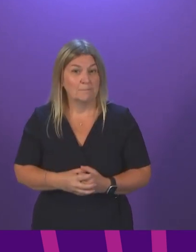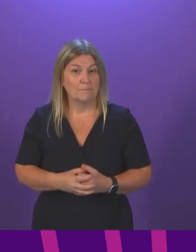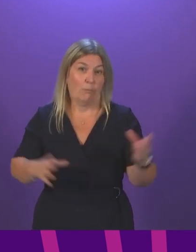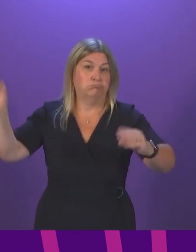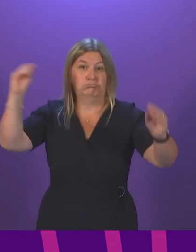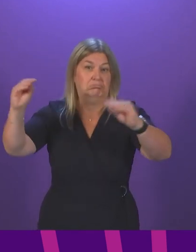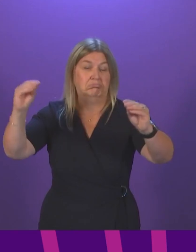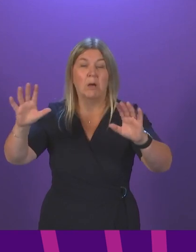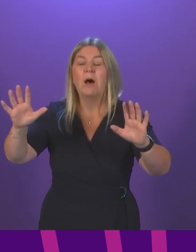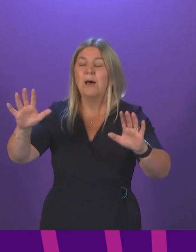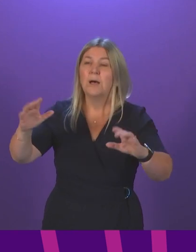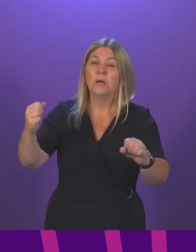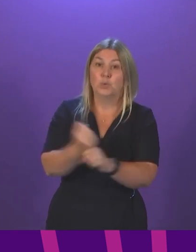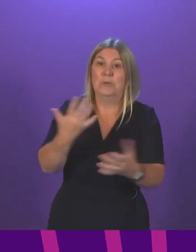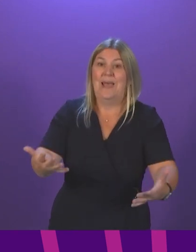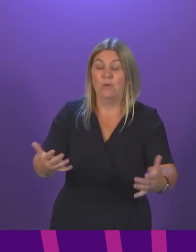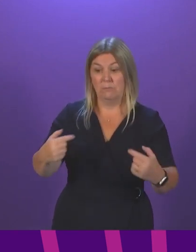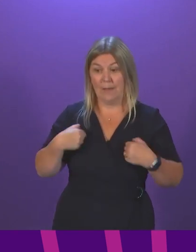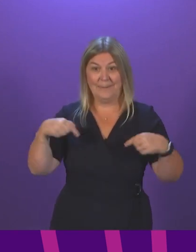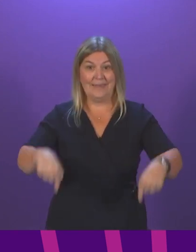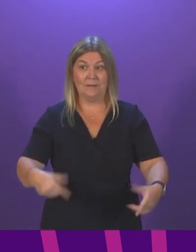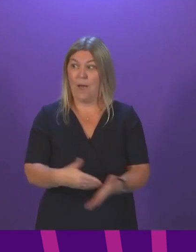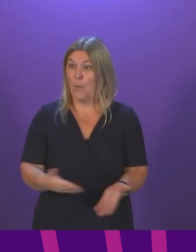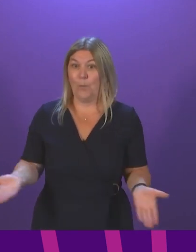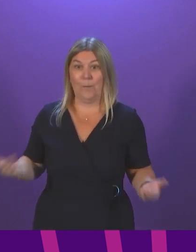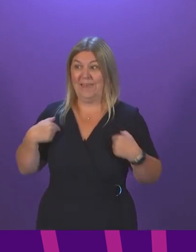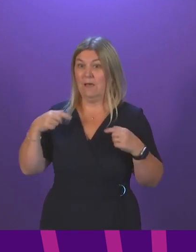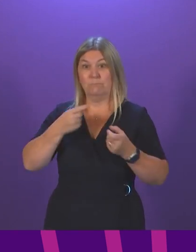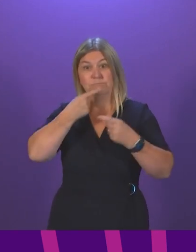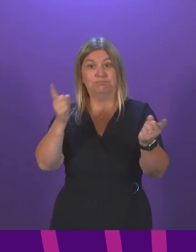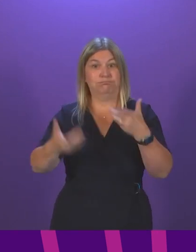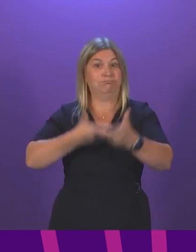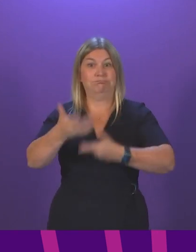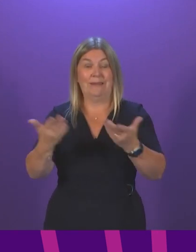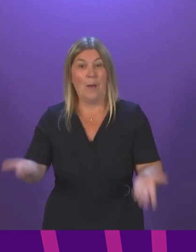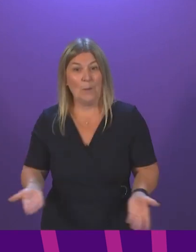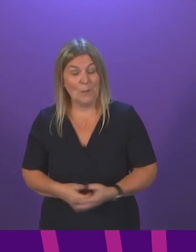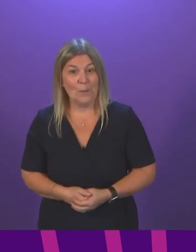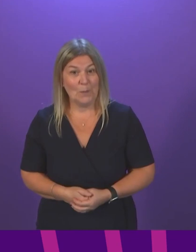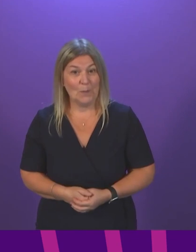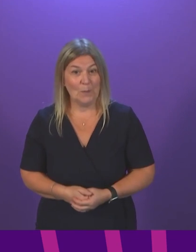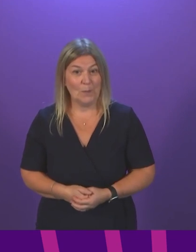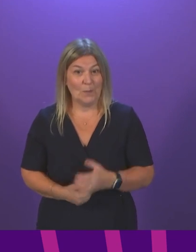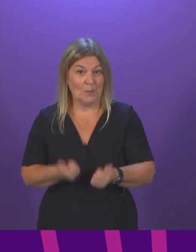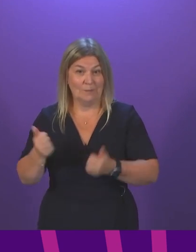Douglas Ross is saying do it now. I am standing here right now setting out the things that we are doing.